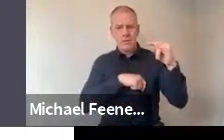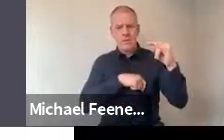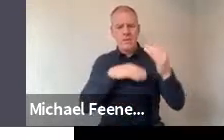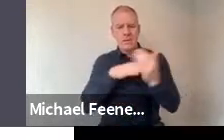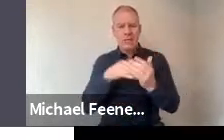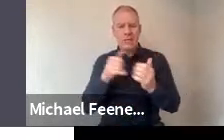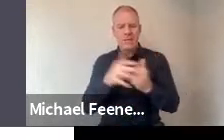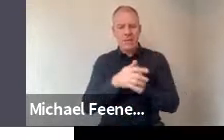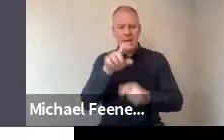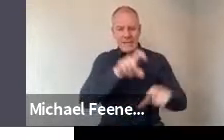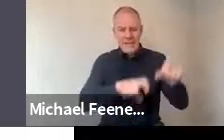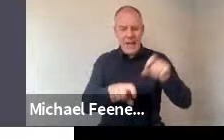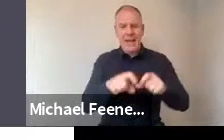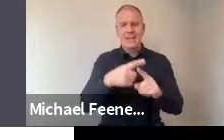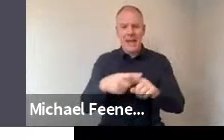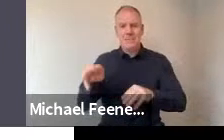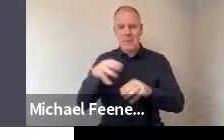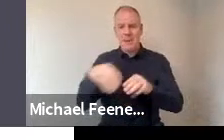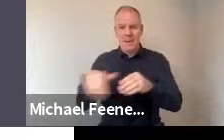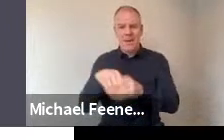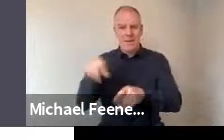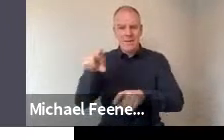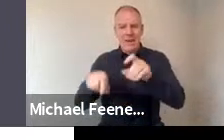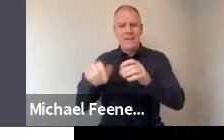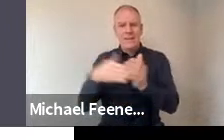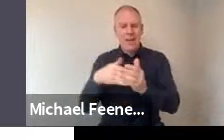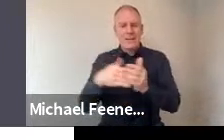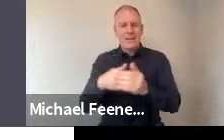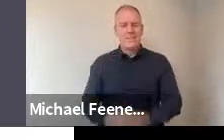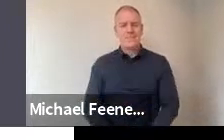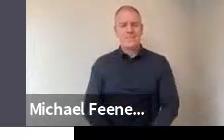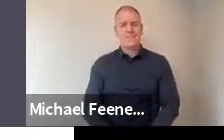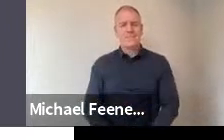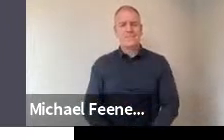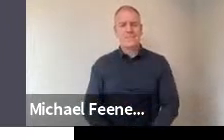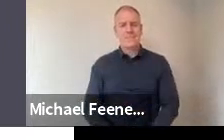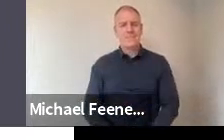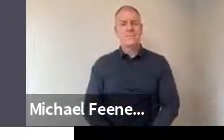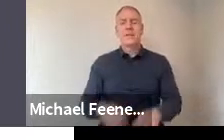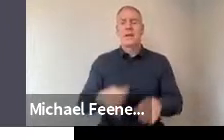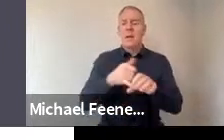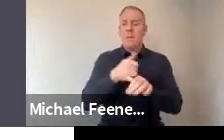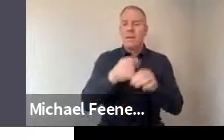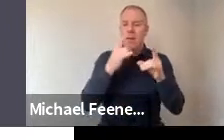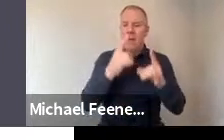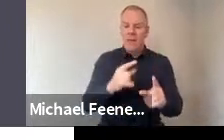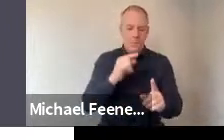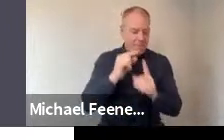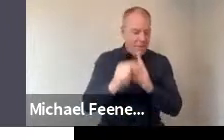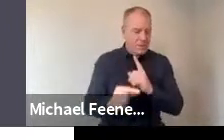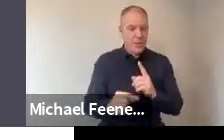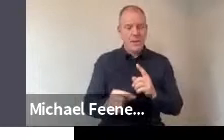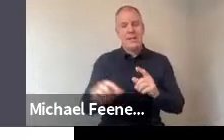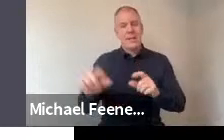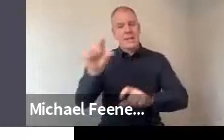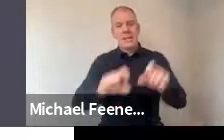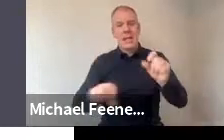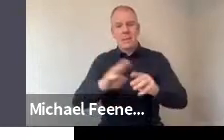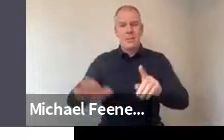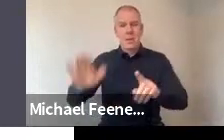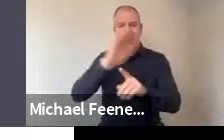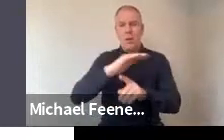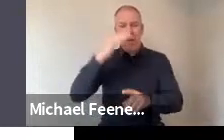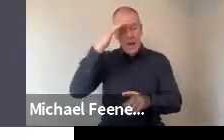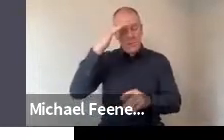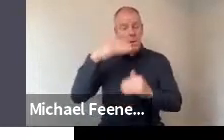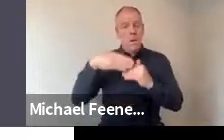science and scientists overall. And with medical health professionals and scientists in Ireland, these are some of